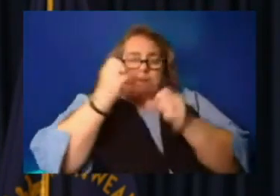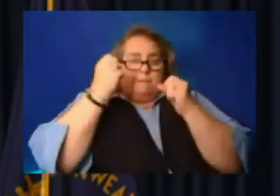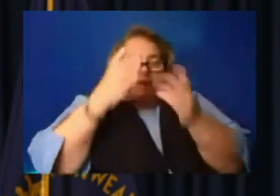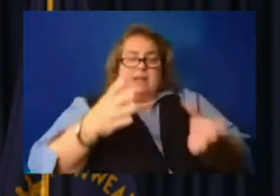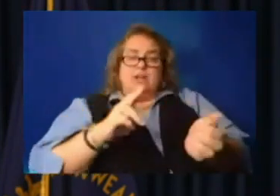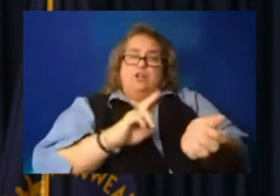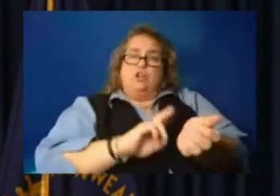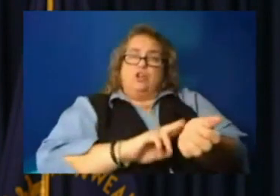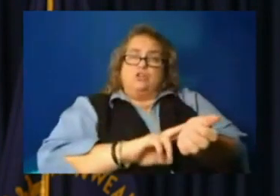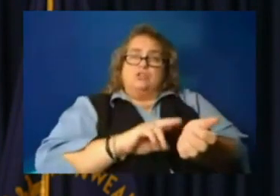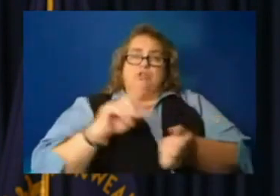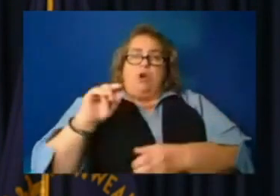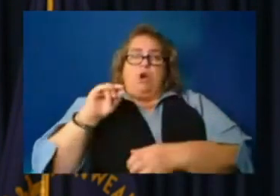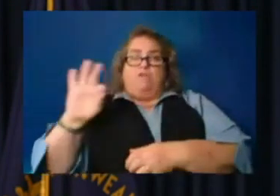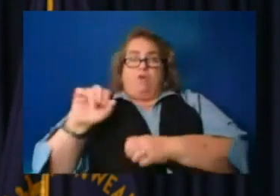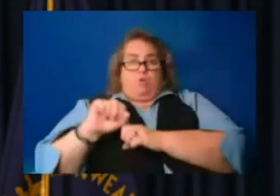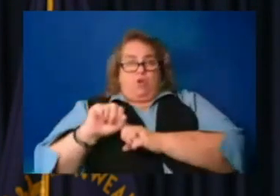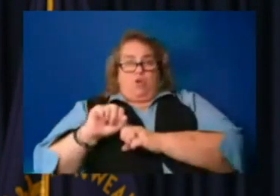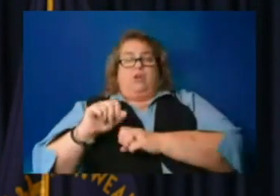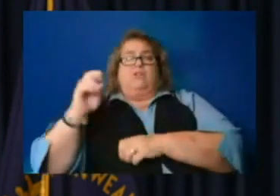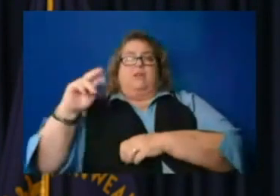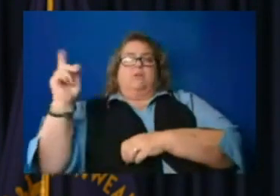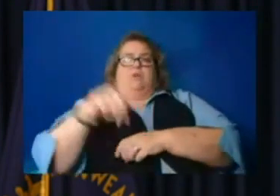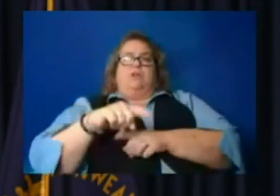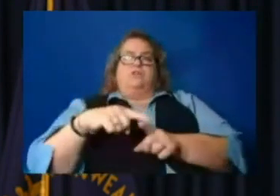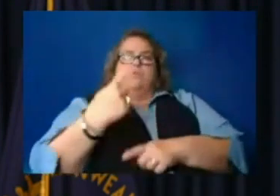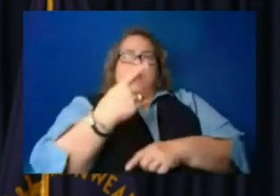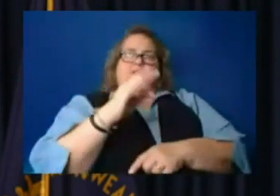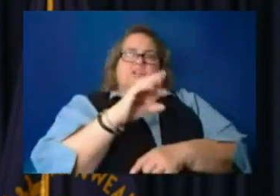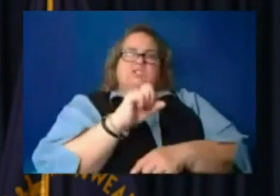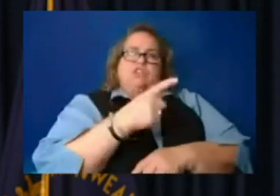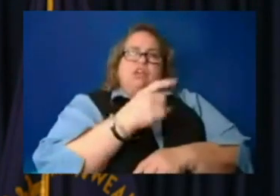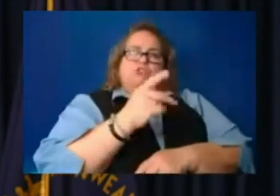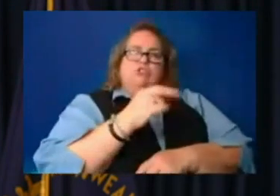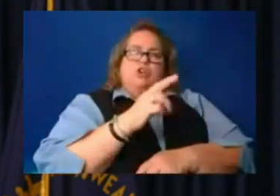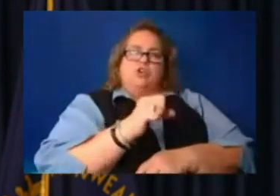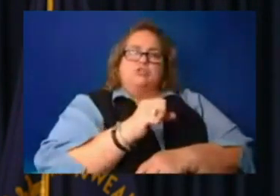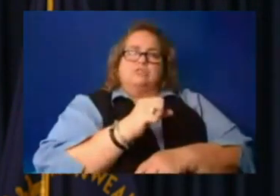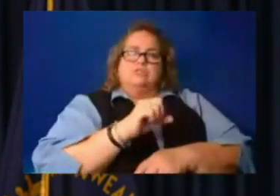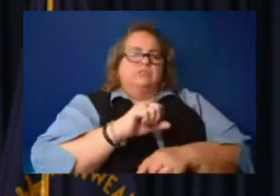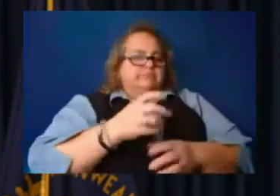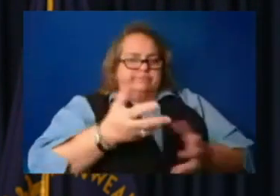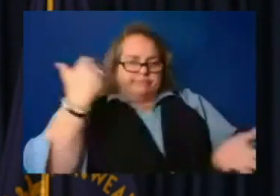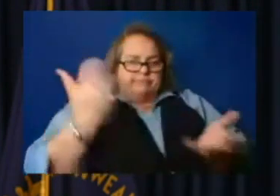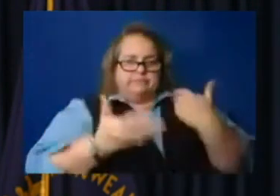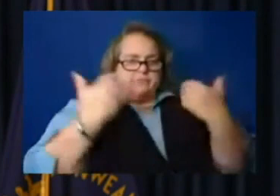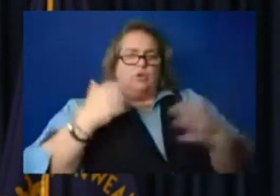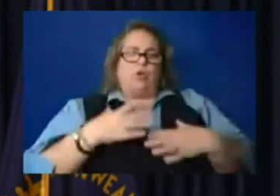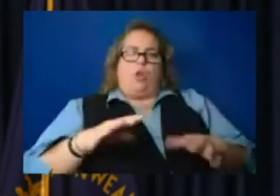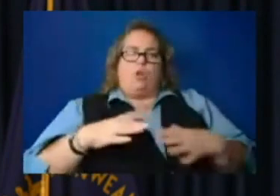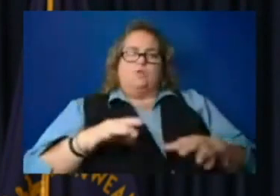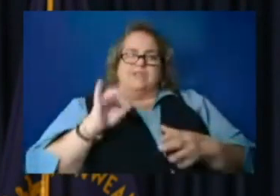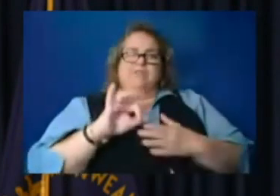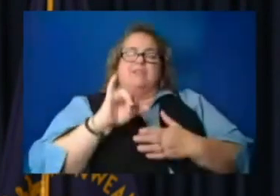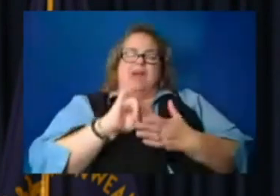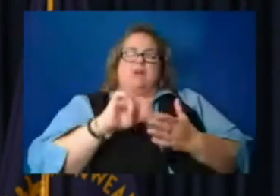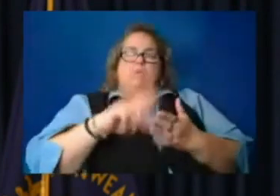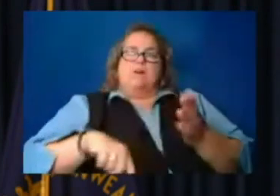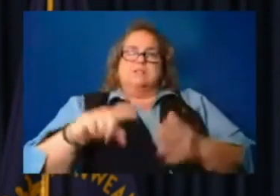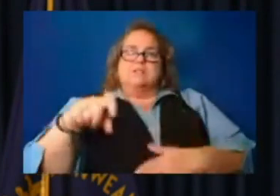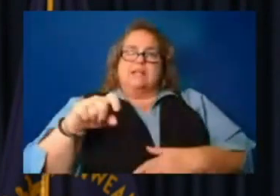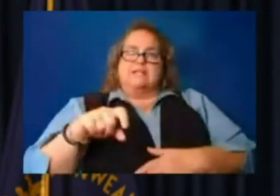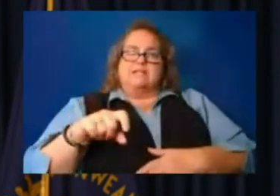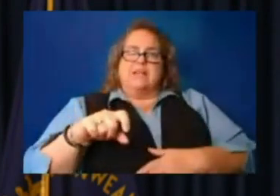worked, they gotten off and they went to one of the shelters and they were sorting clothes if that's the thing that was there to do. Um, they and our